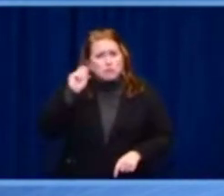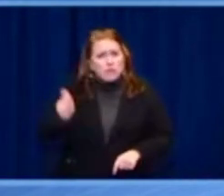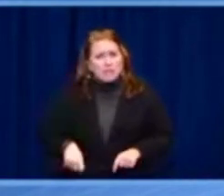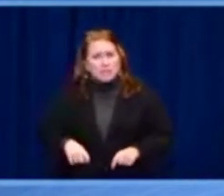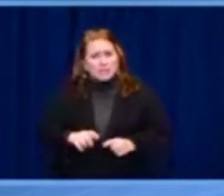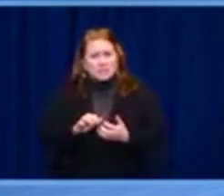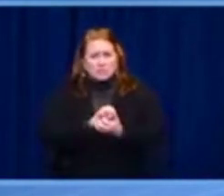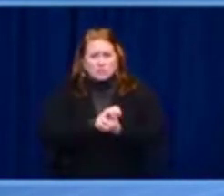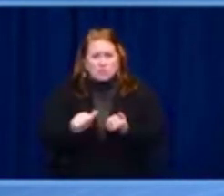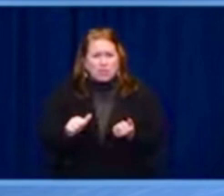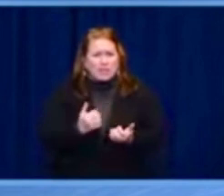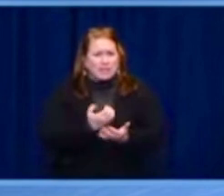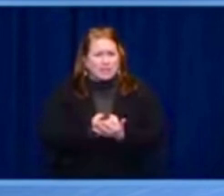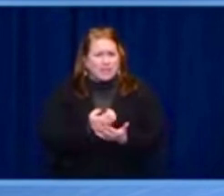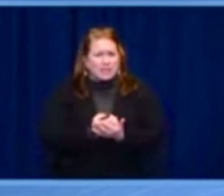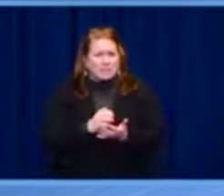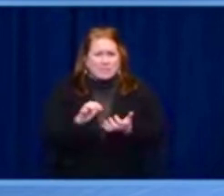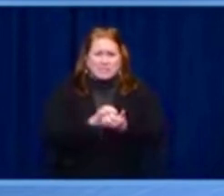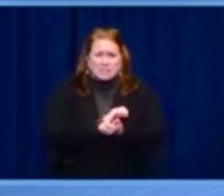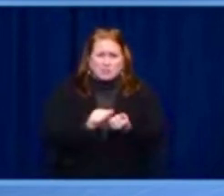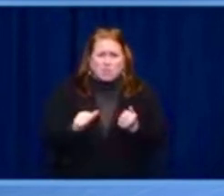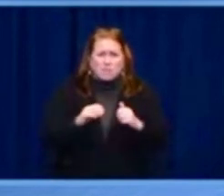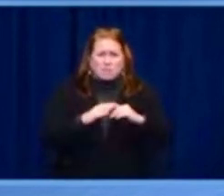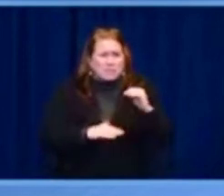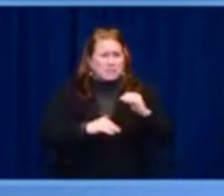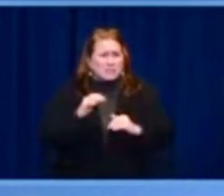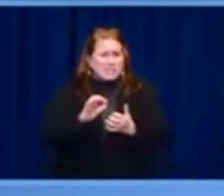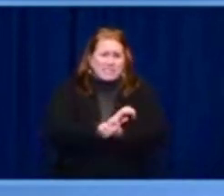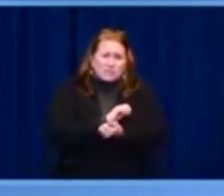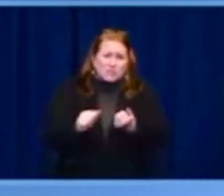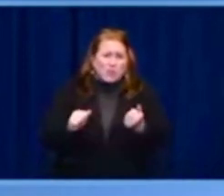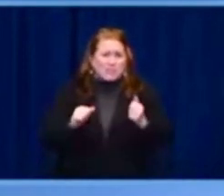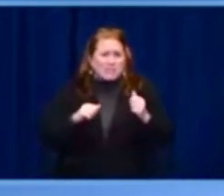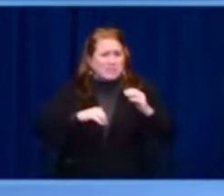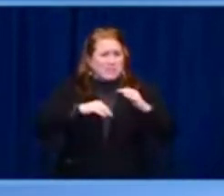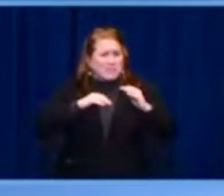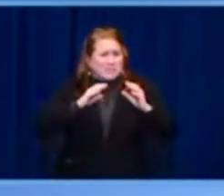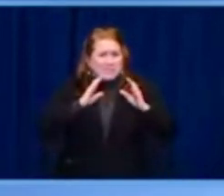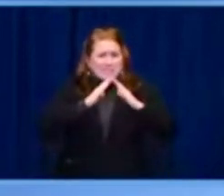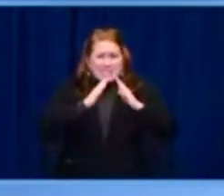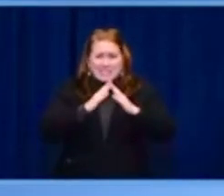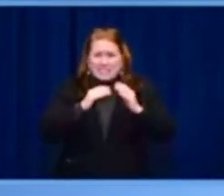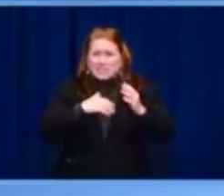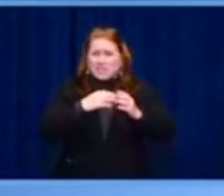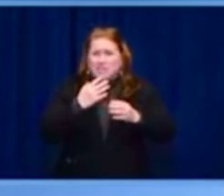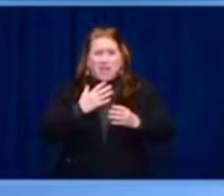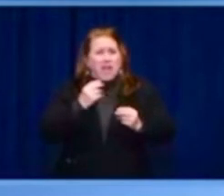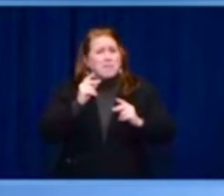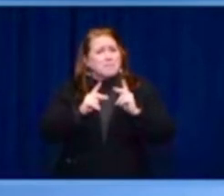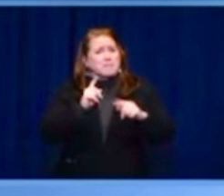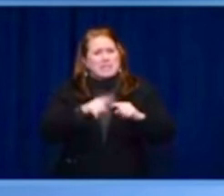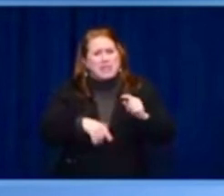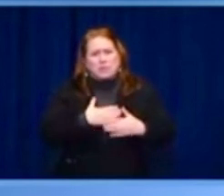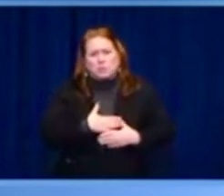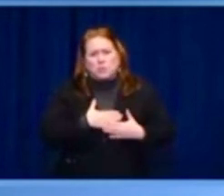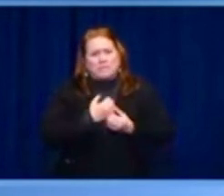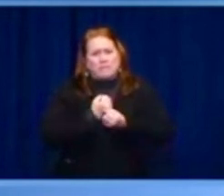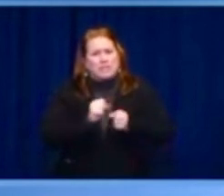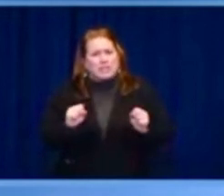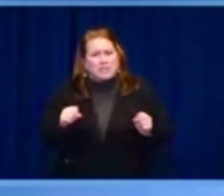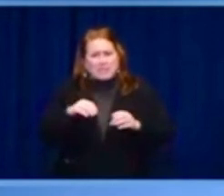My appeal today is that this same spirit be extended to democracies that